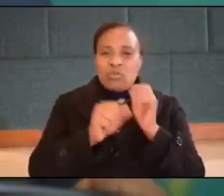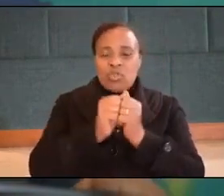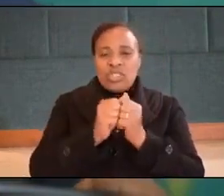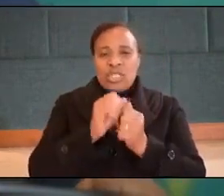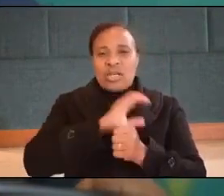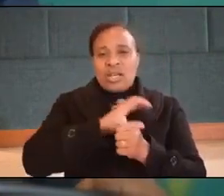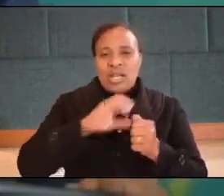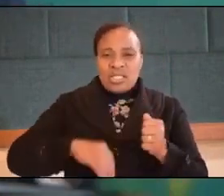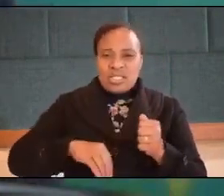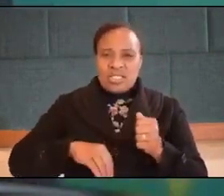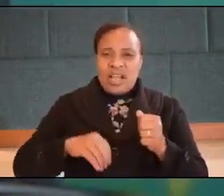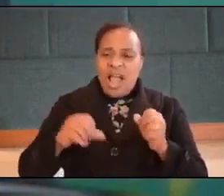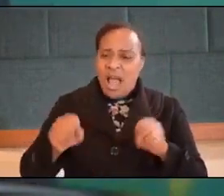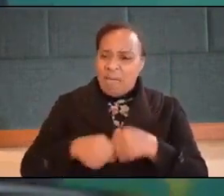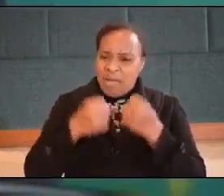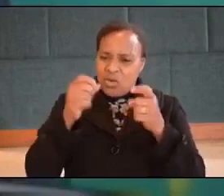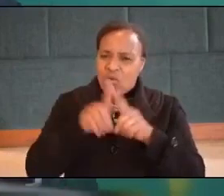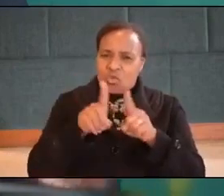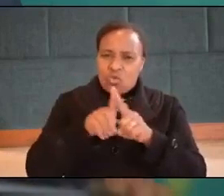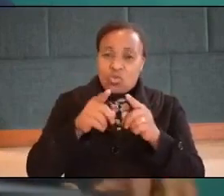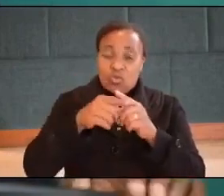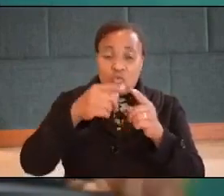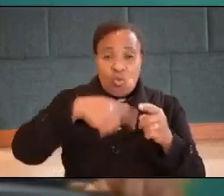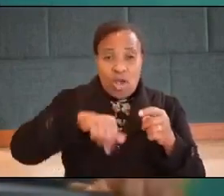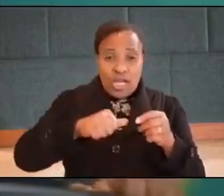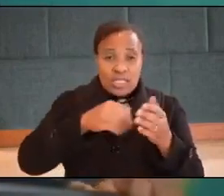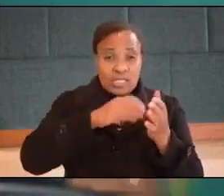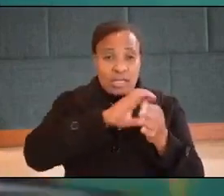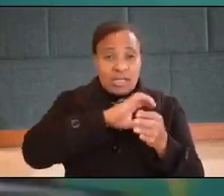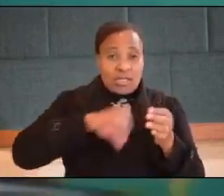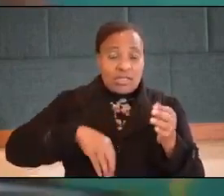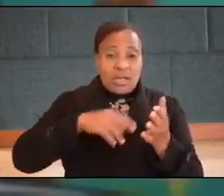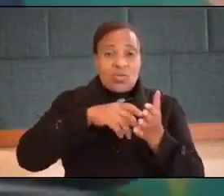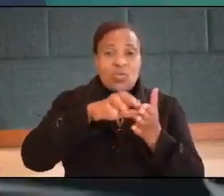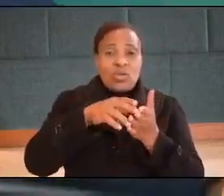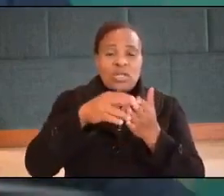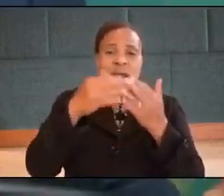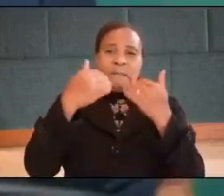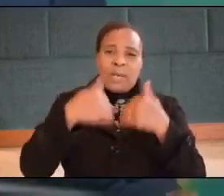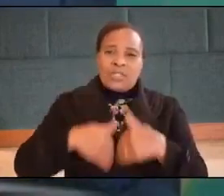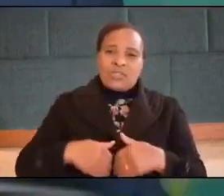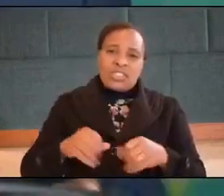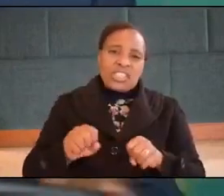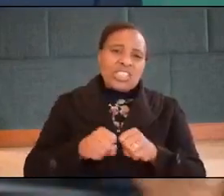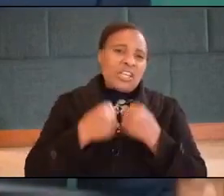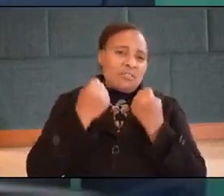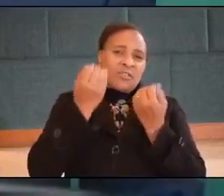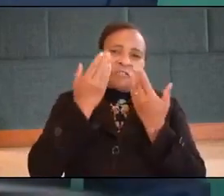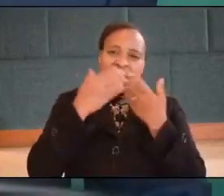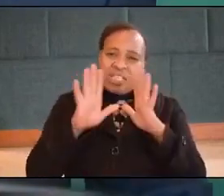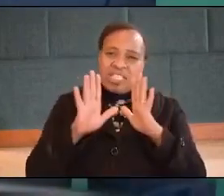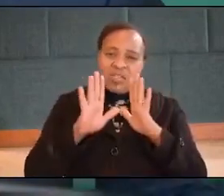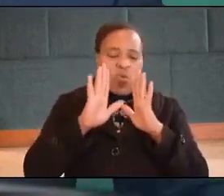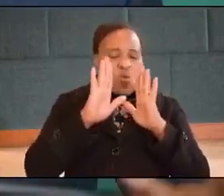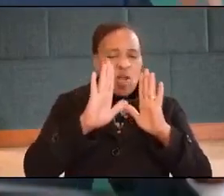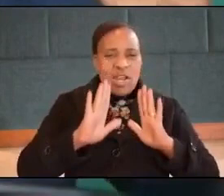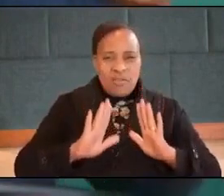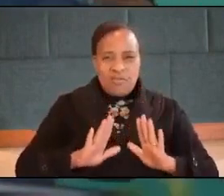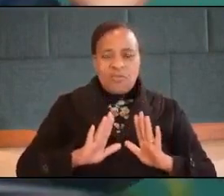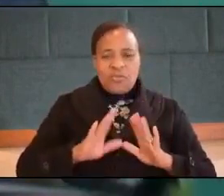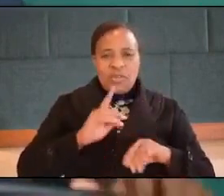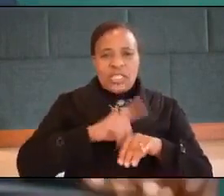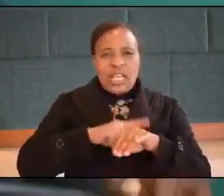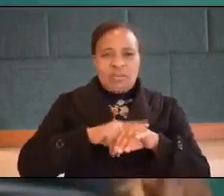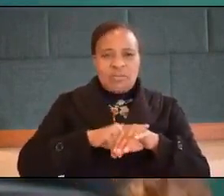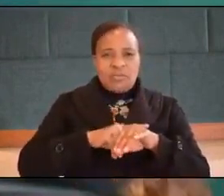it can happen also to us in our christian work a person gets saved and it's so wonderful a time they are